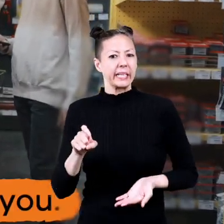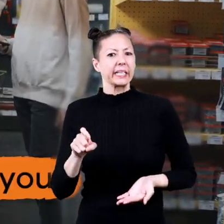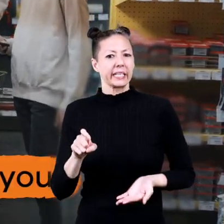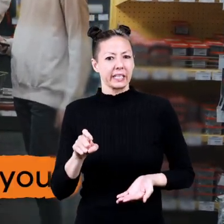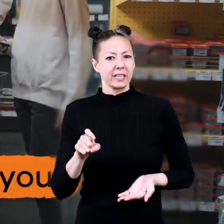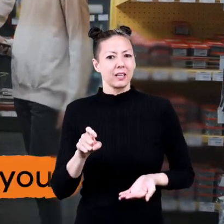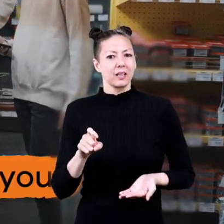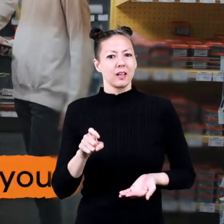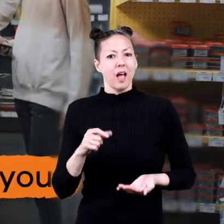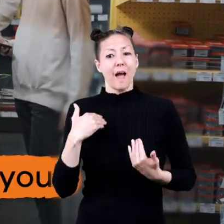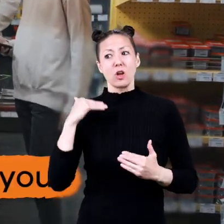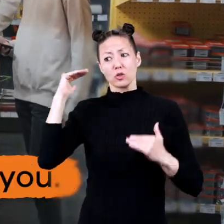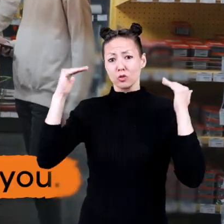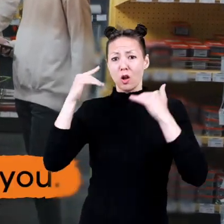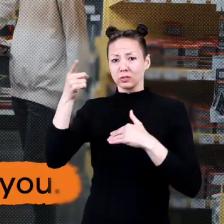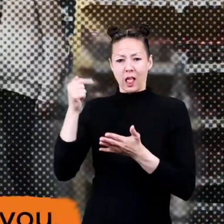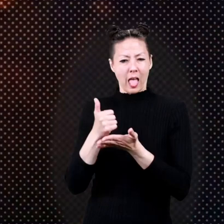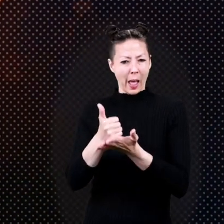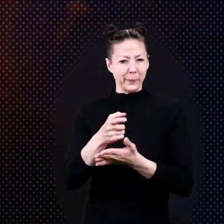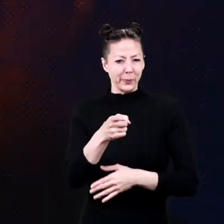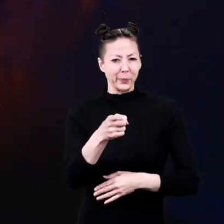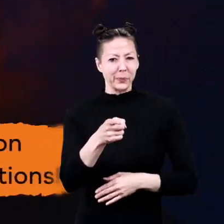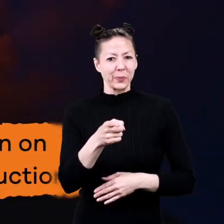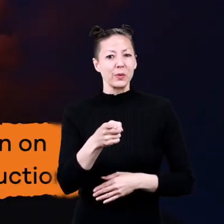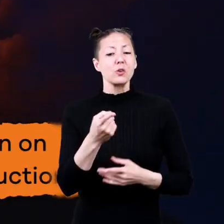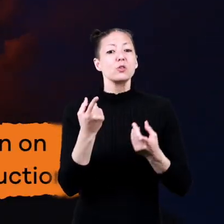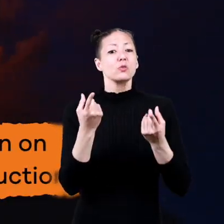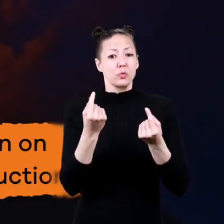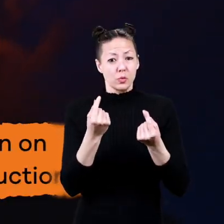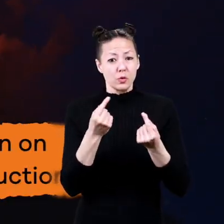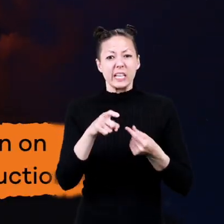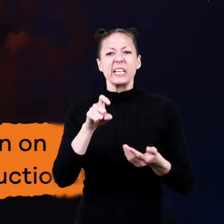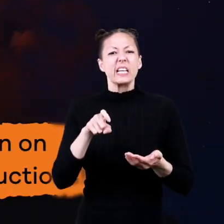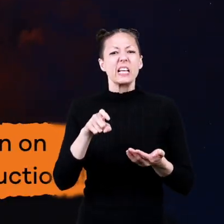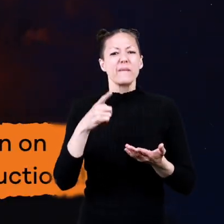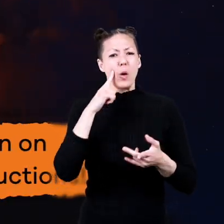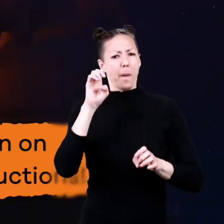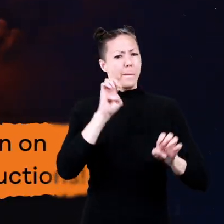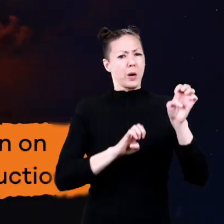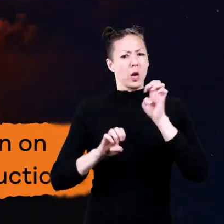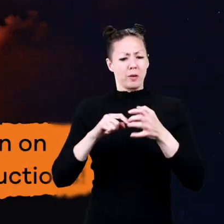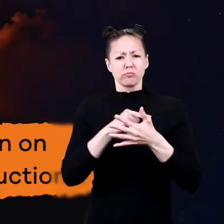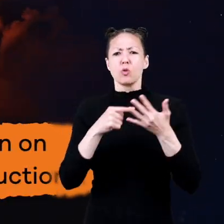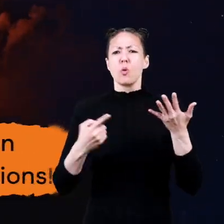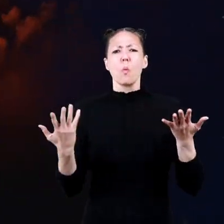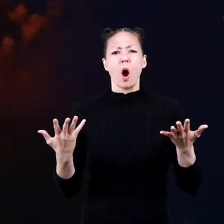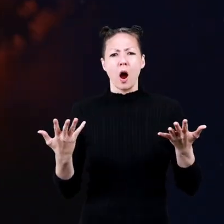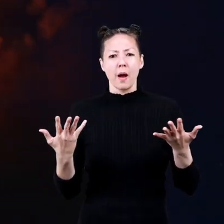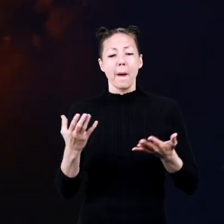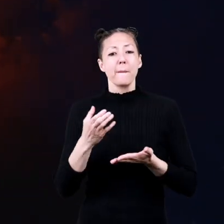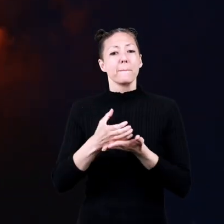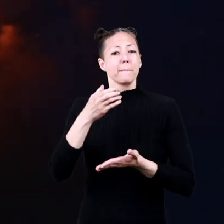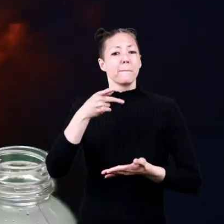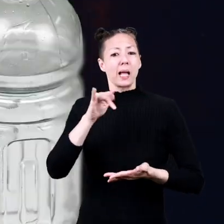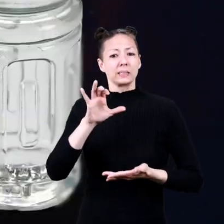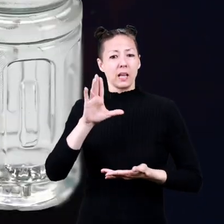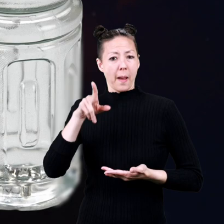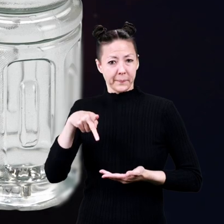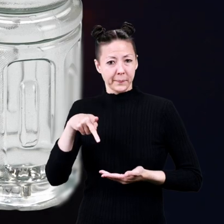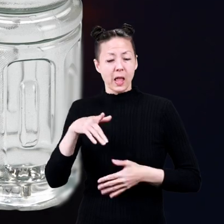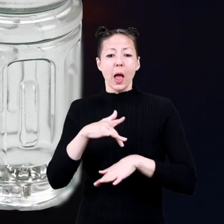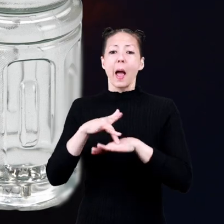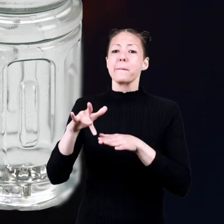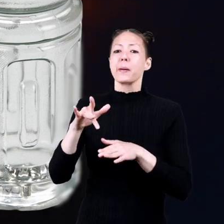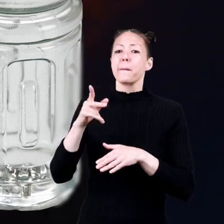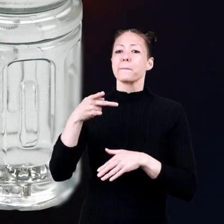materials have an adult help you here is what you will need for this experiment a plastic cup or